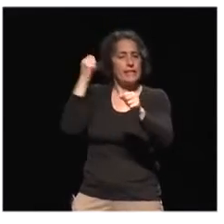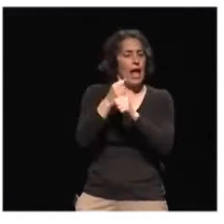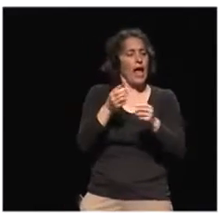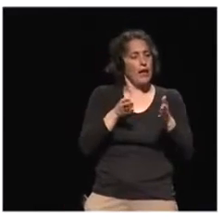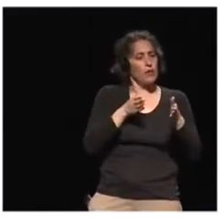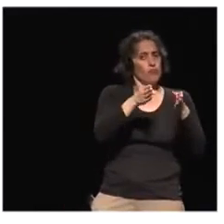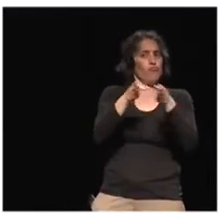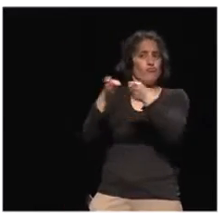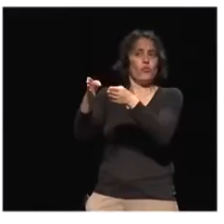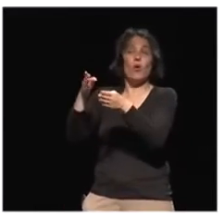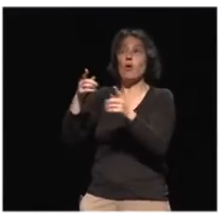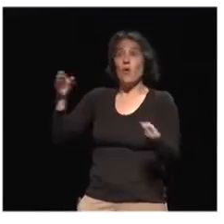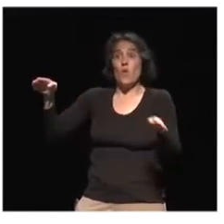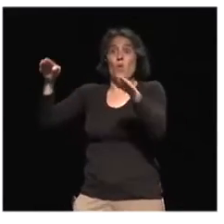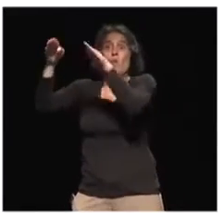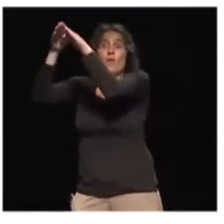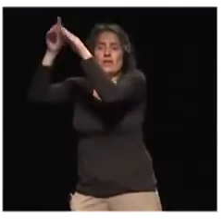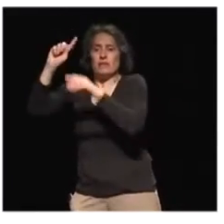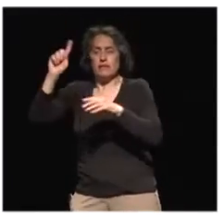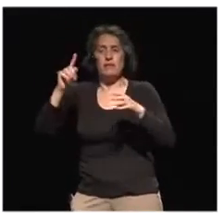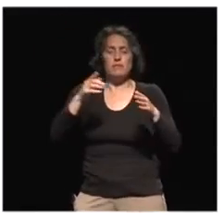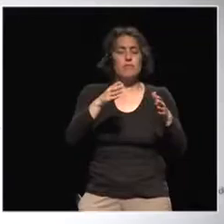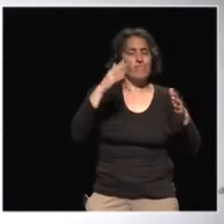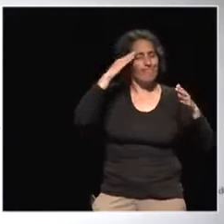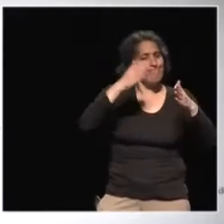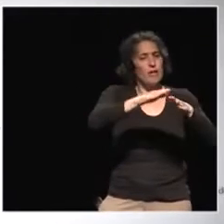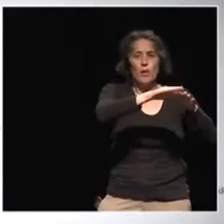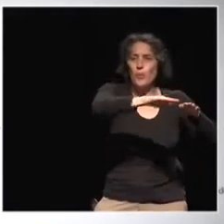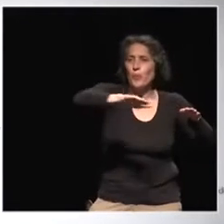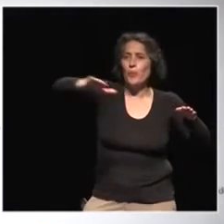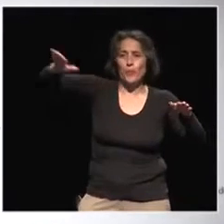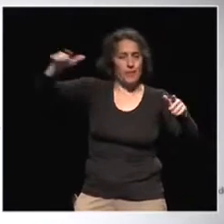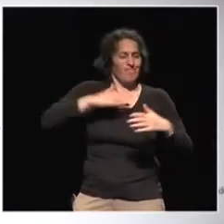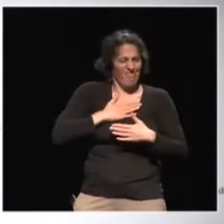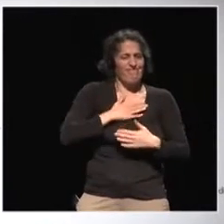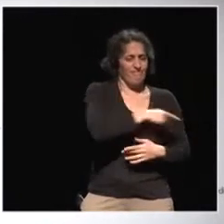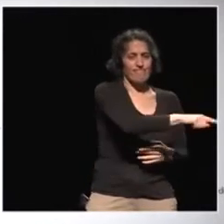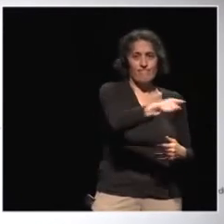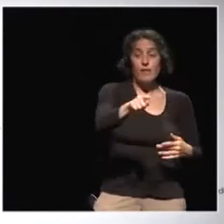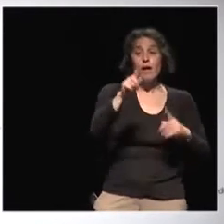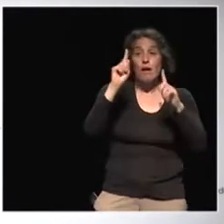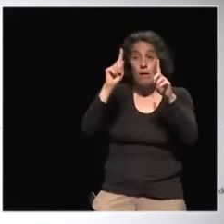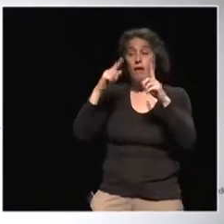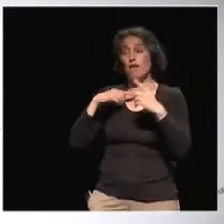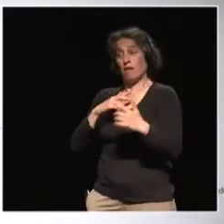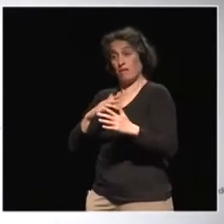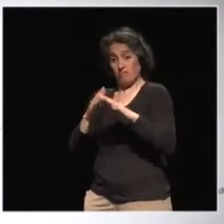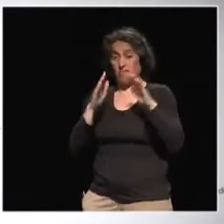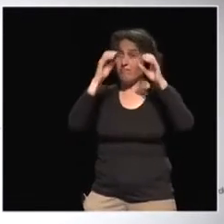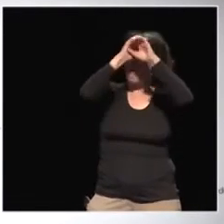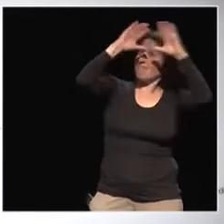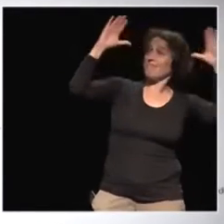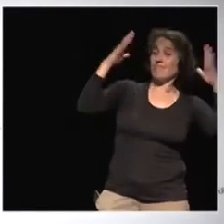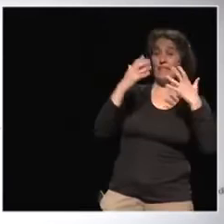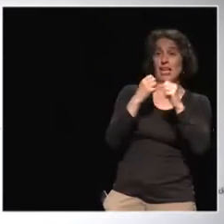The formal systems are so structured, hierarchical, political. It's going to be extremely difficult to work on the formal, but we need to